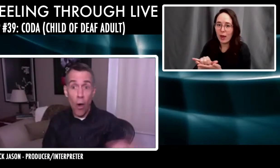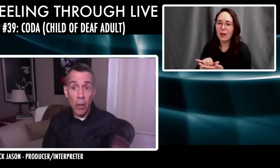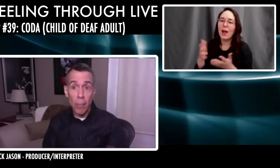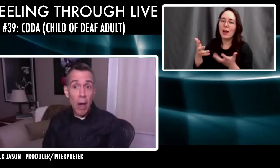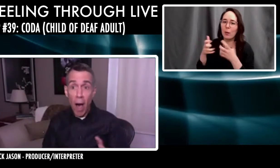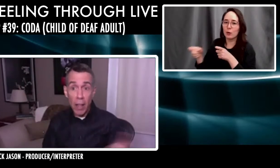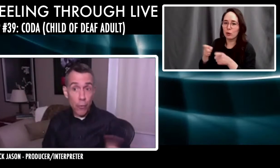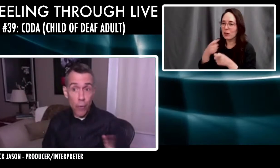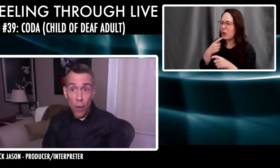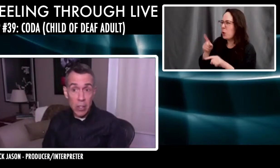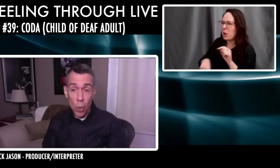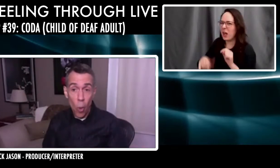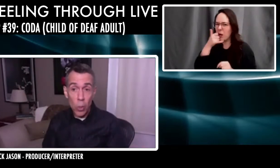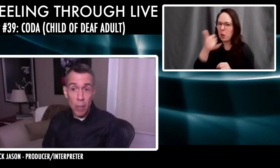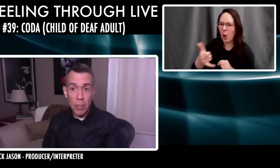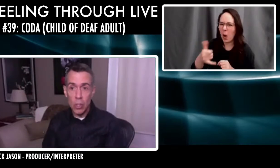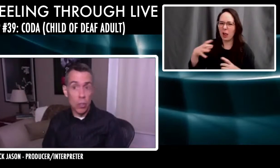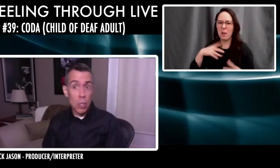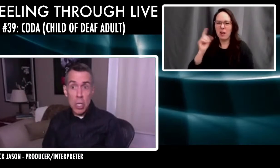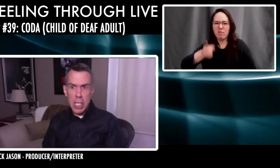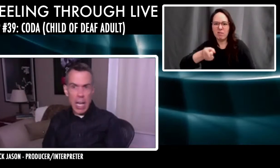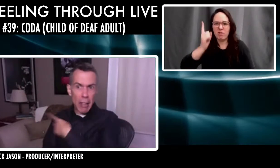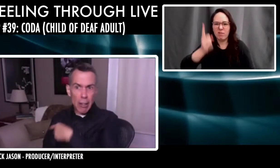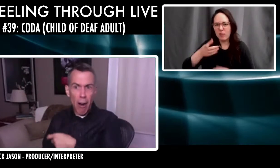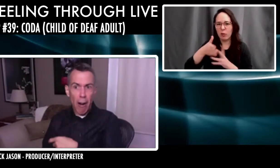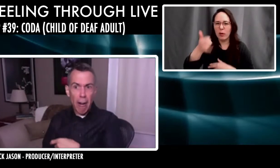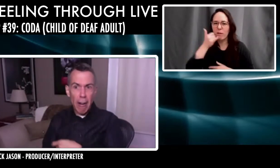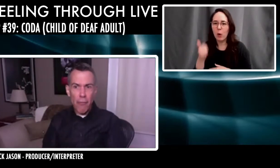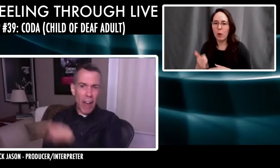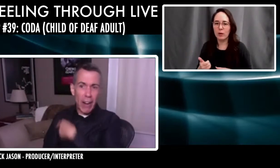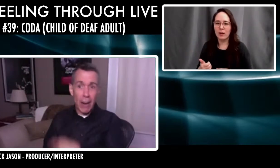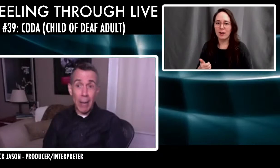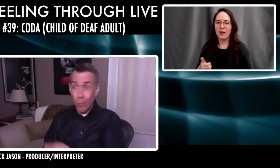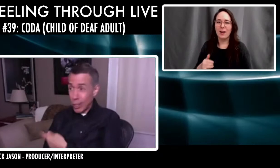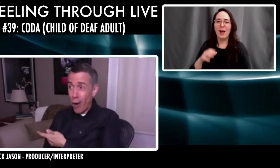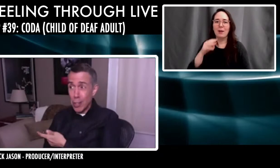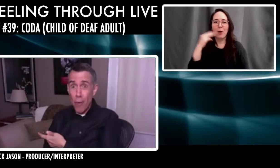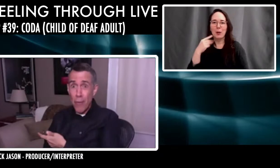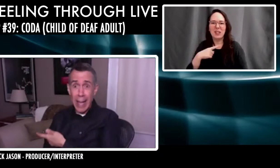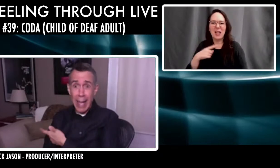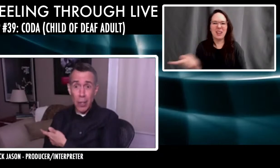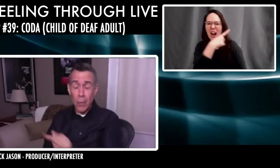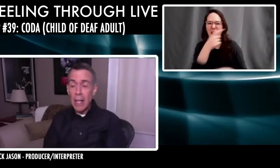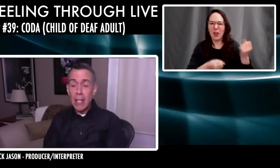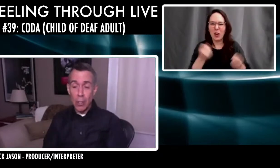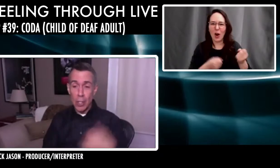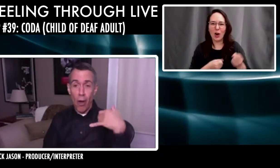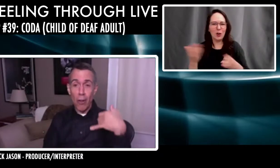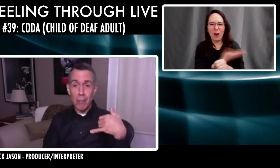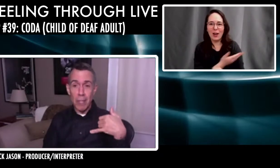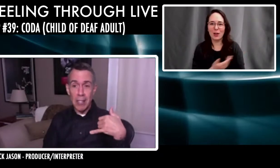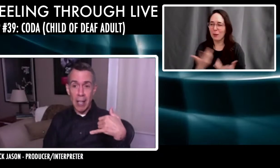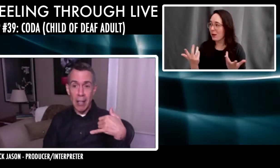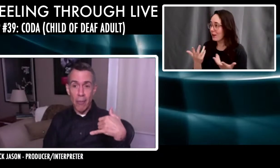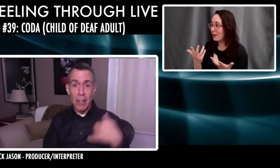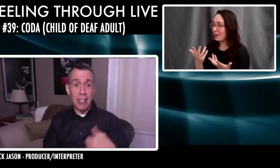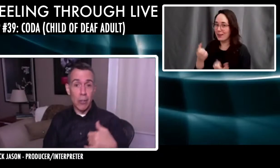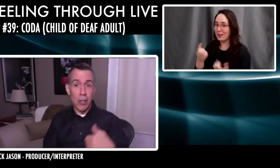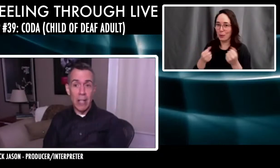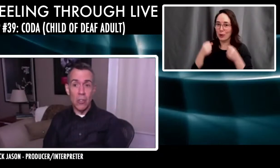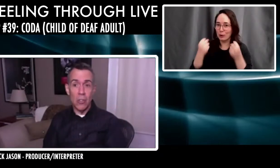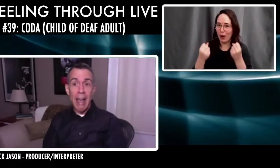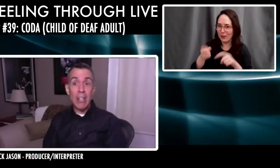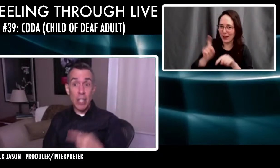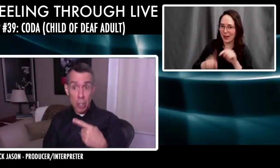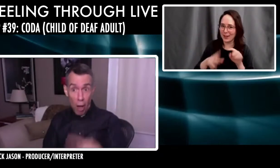can't call him on the phone and scold him and just get out of the car. You're fired. I mean, what car's moving? I can't go. So she calls up the executive and the